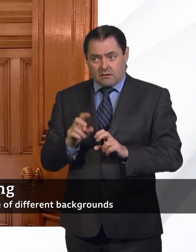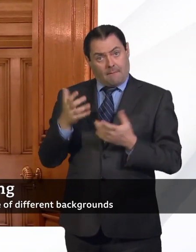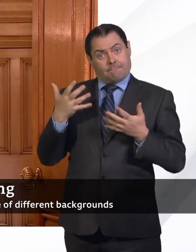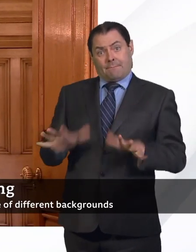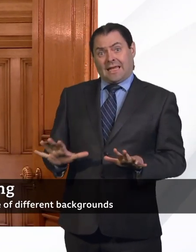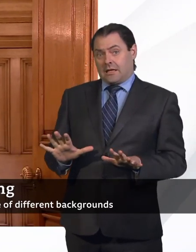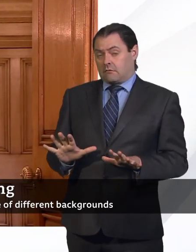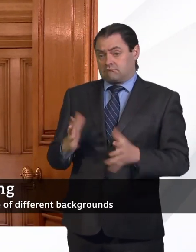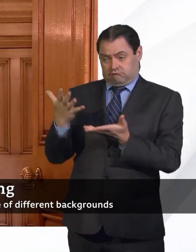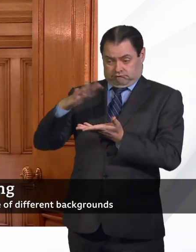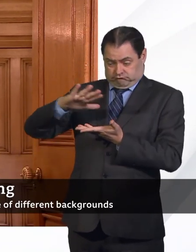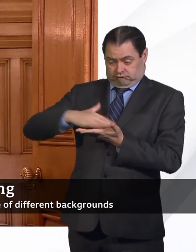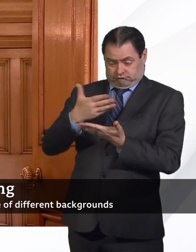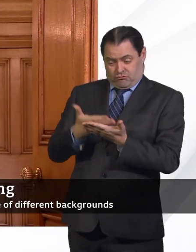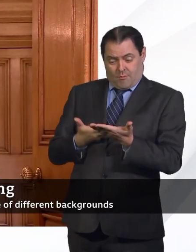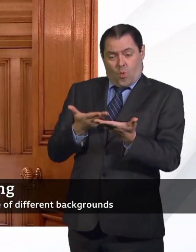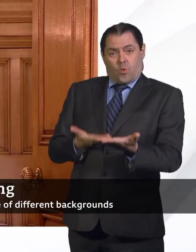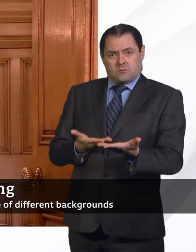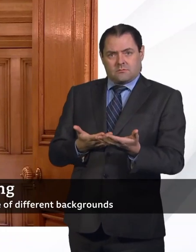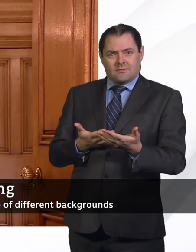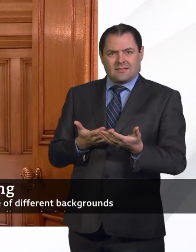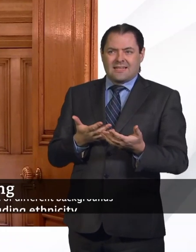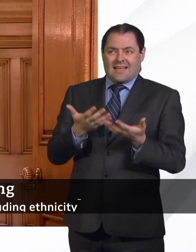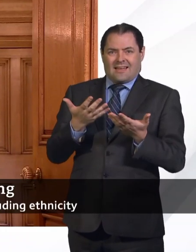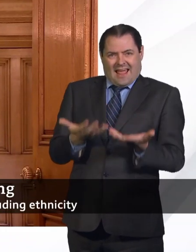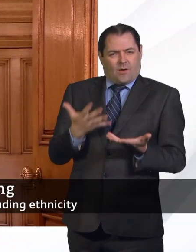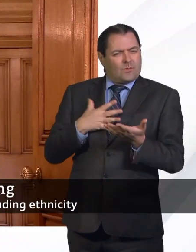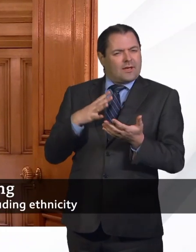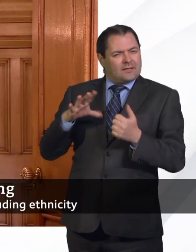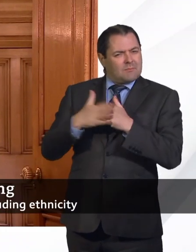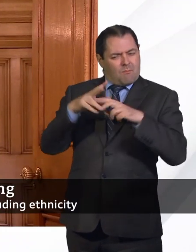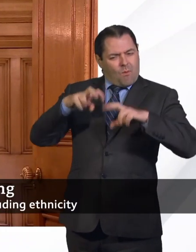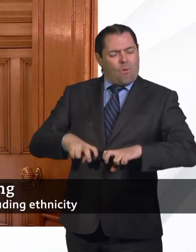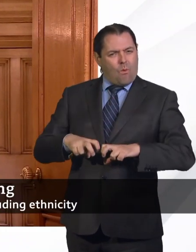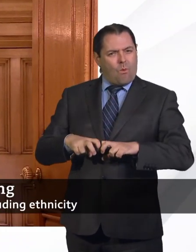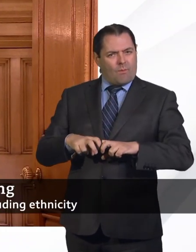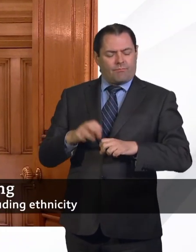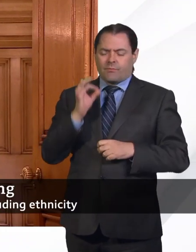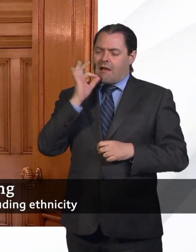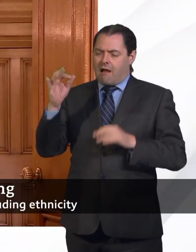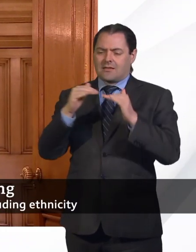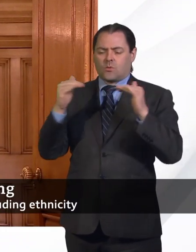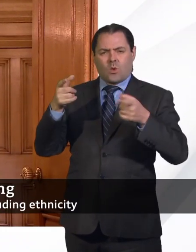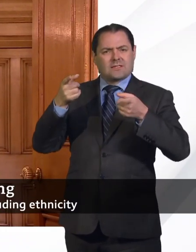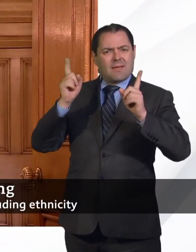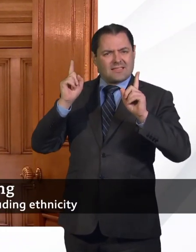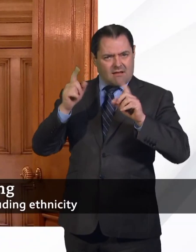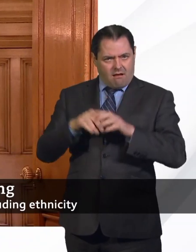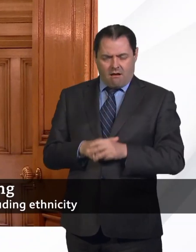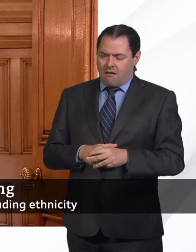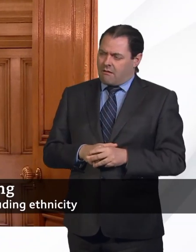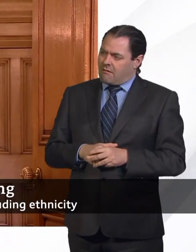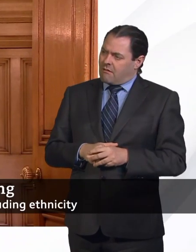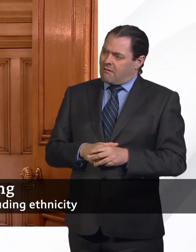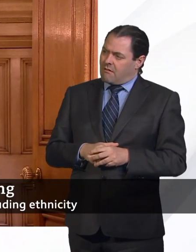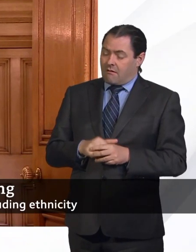needs to be done, and this report shows that. So I've asked the Equalities Minister, Kemi Badnock,